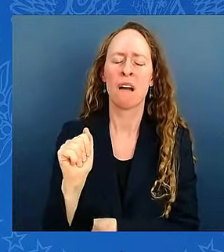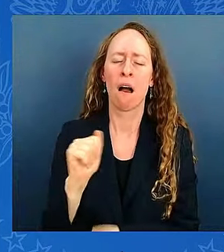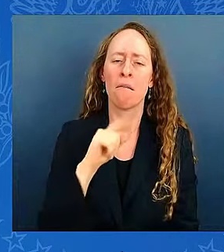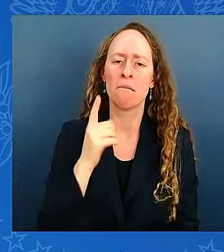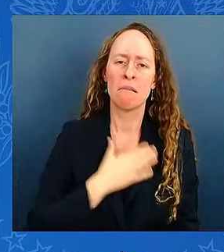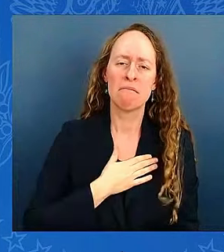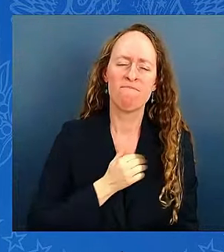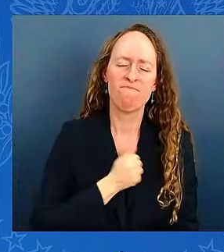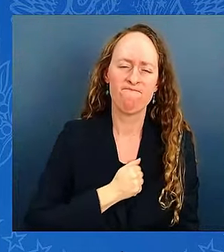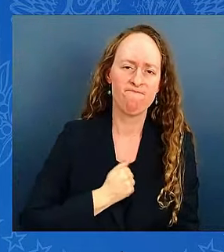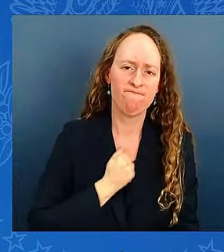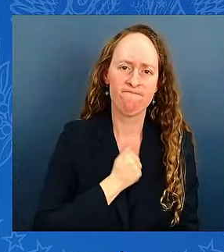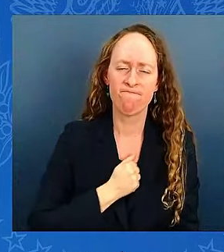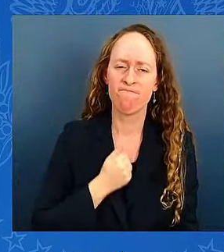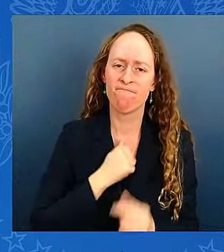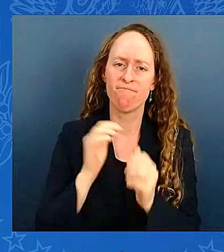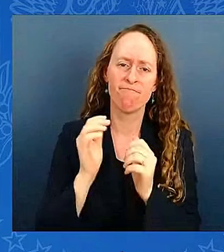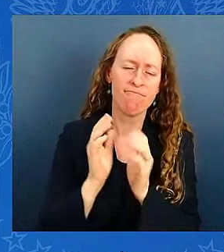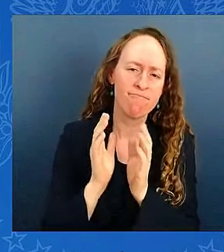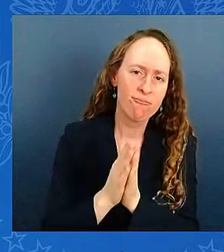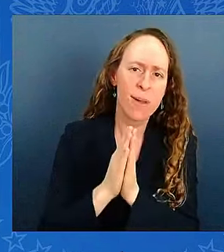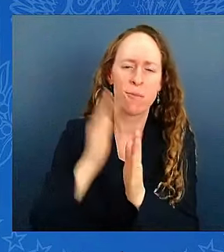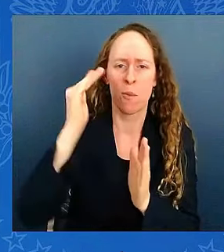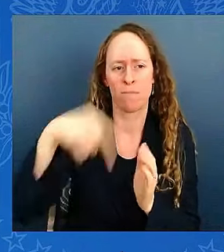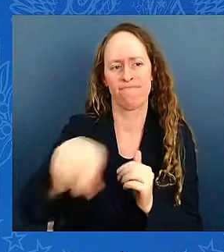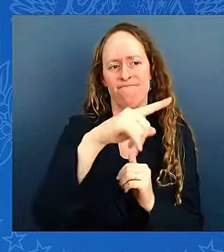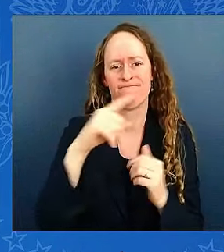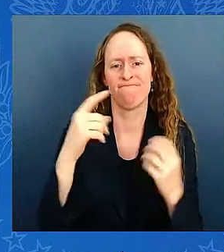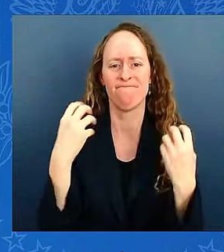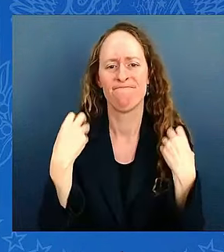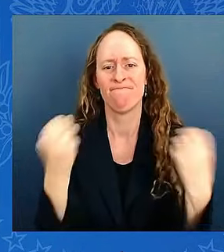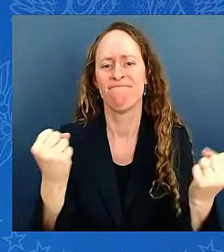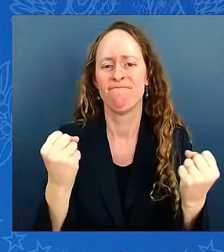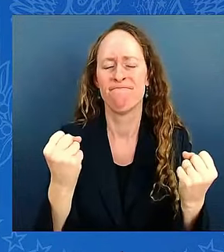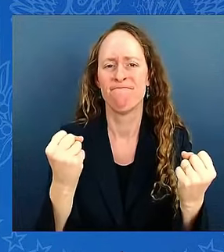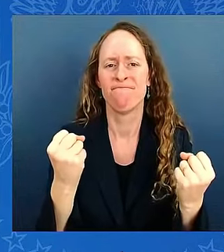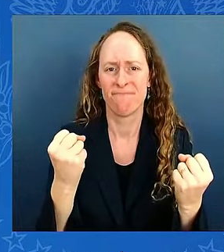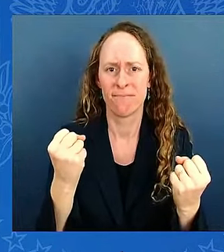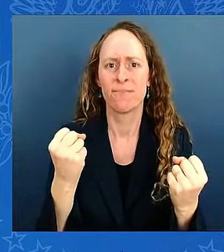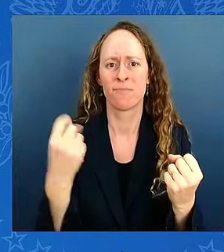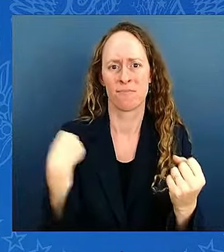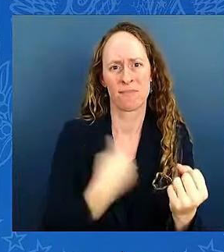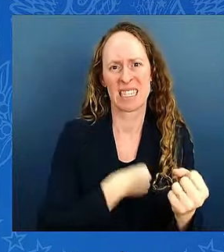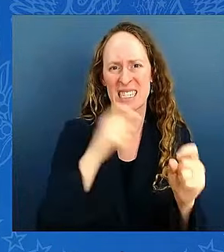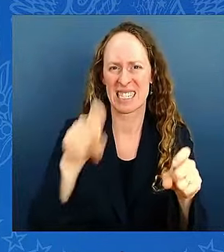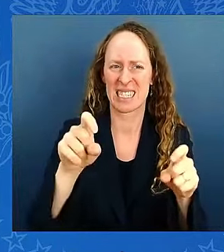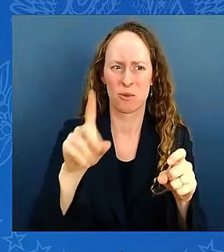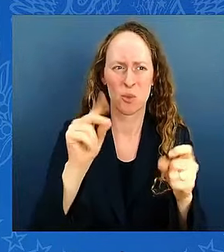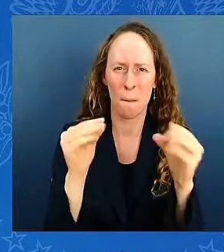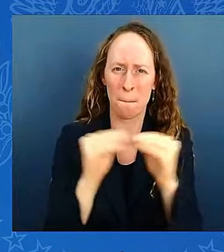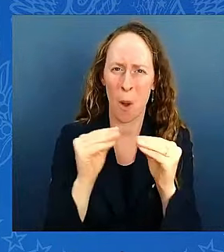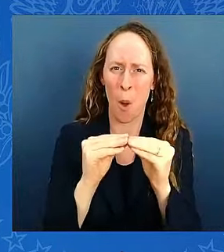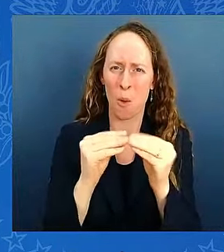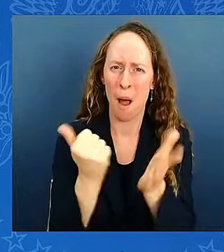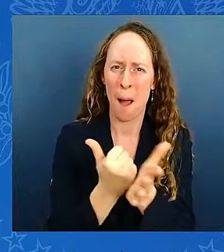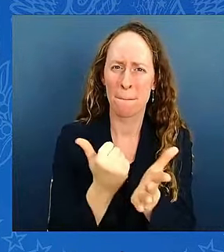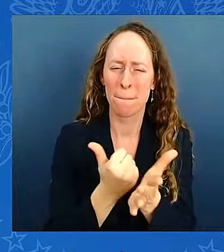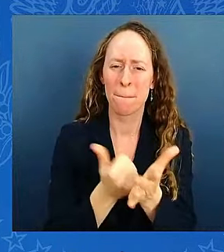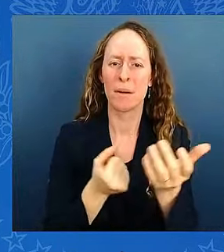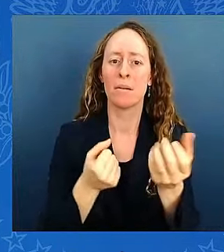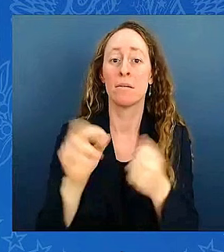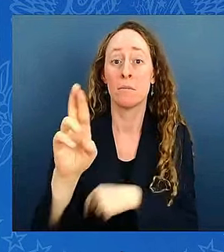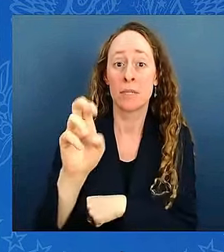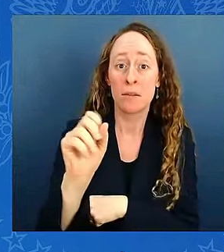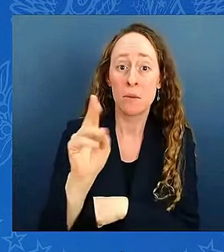We know there's more to do, and we'll continue to surge resources, including food, water, communications, and life-saving equipment.